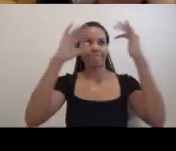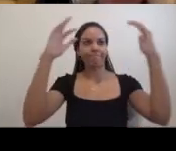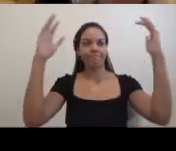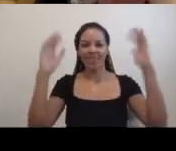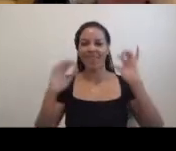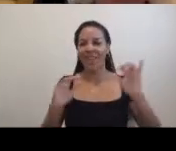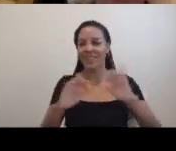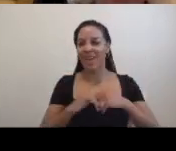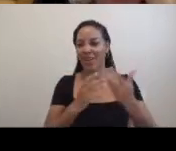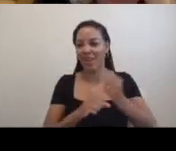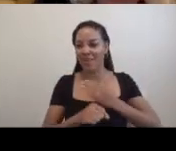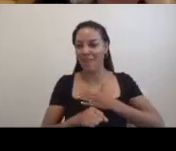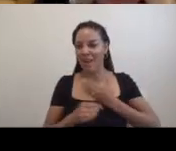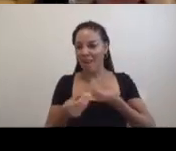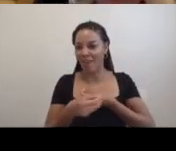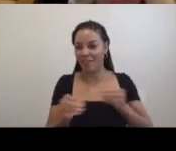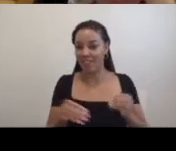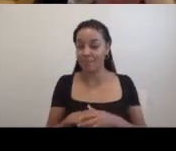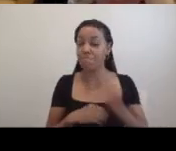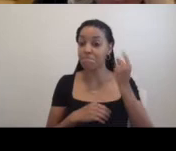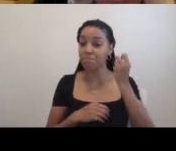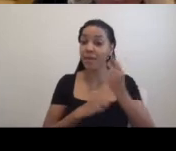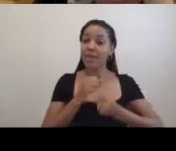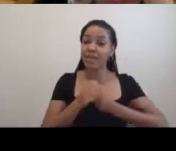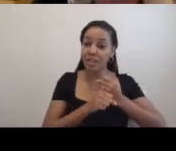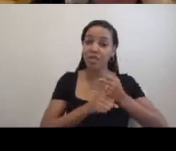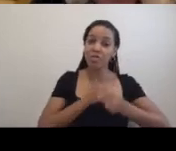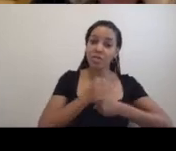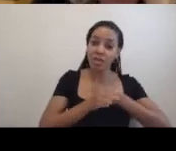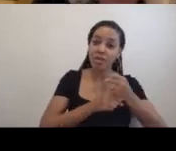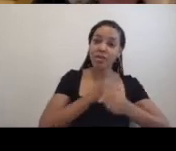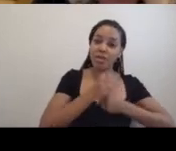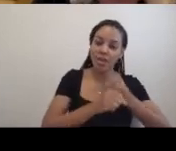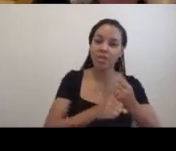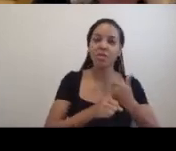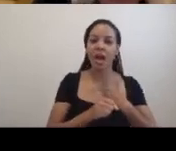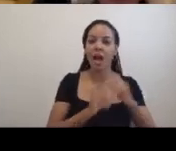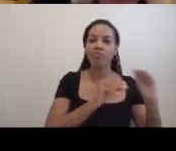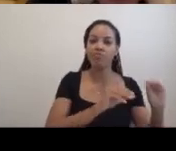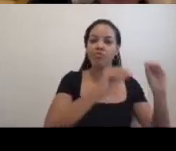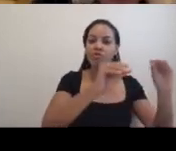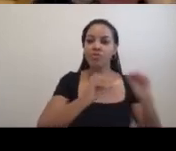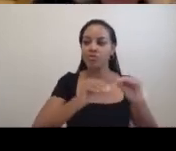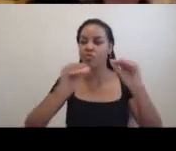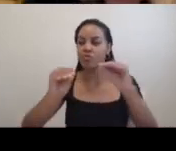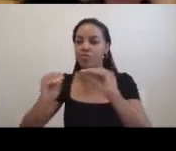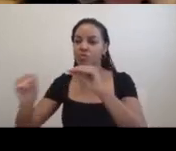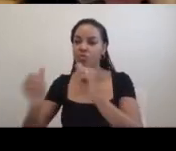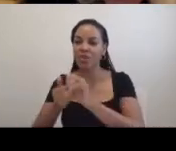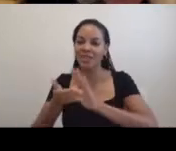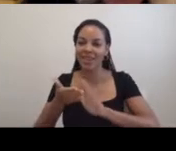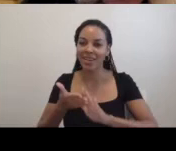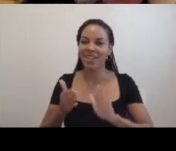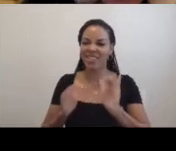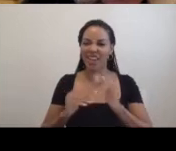Through the years, I moved along with sanitation to other spaces in that building, then